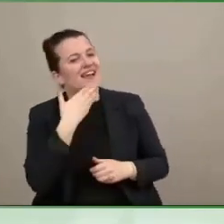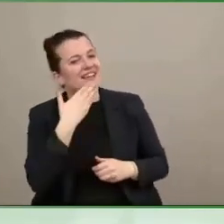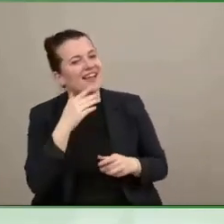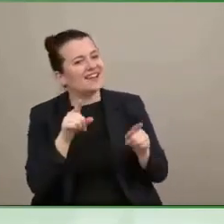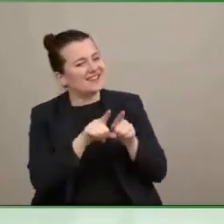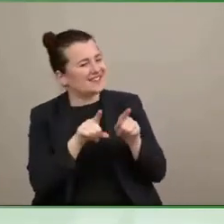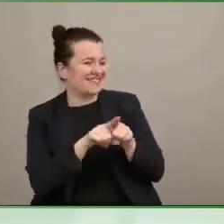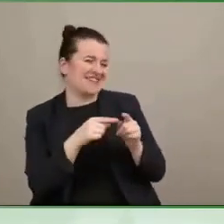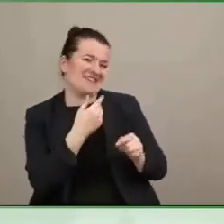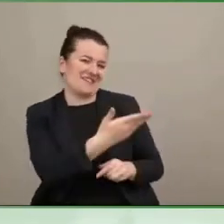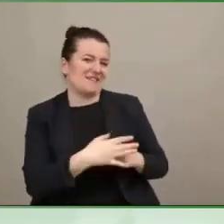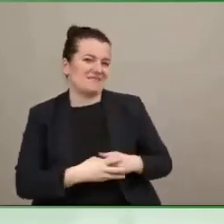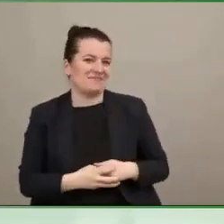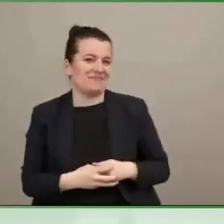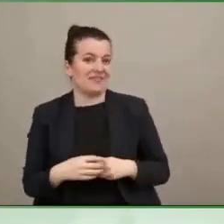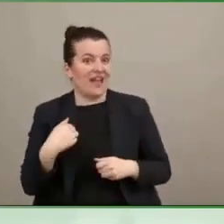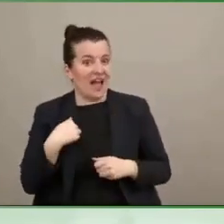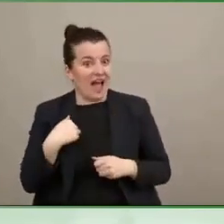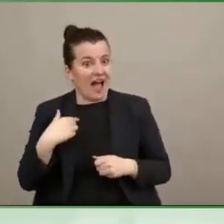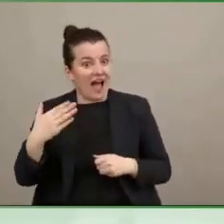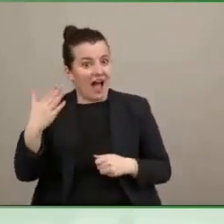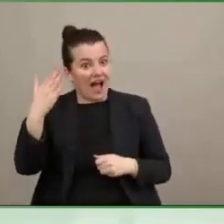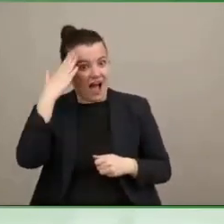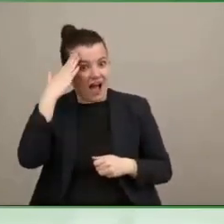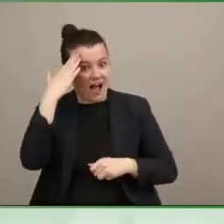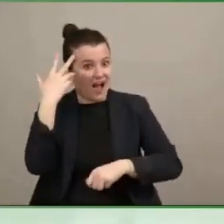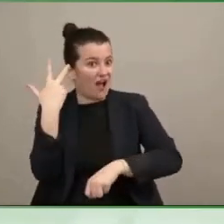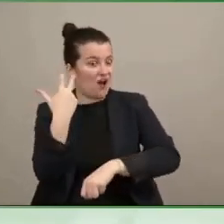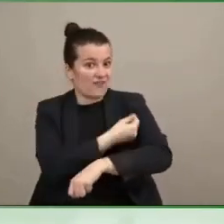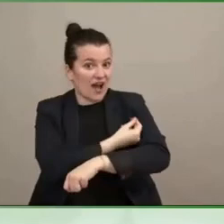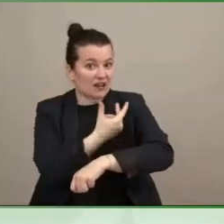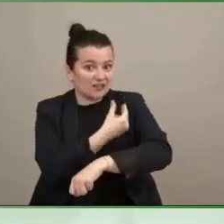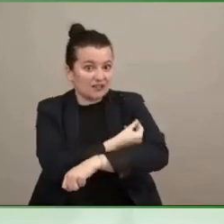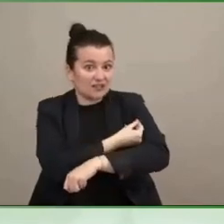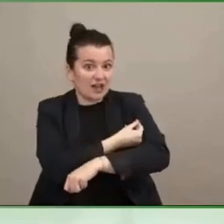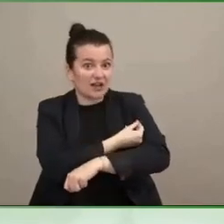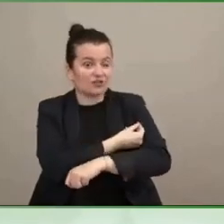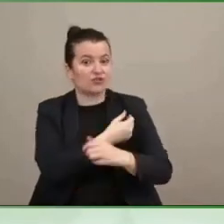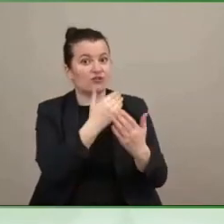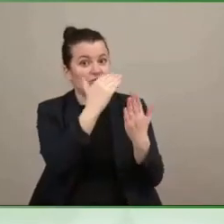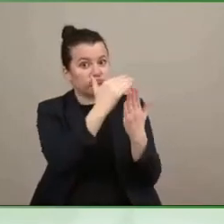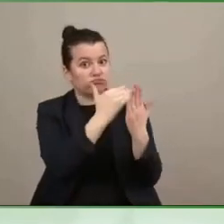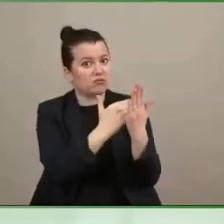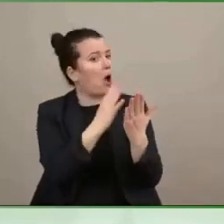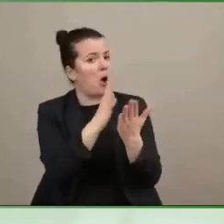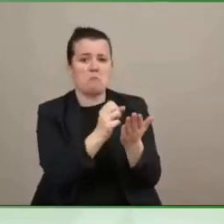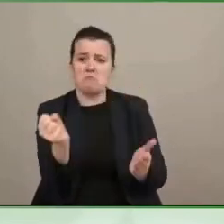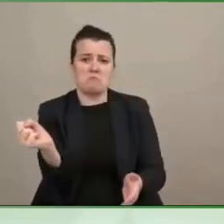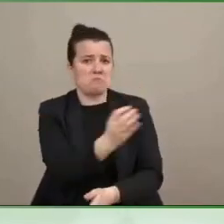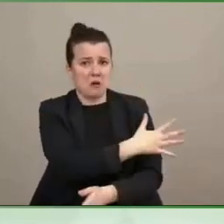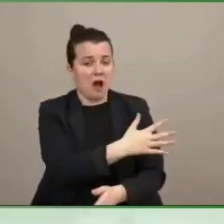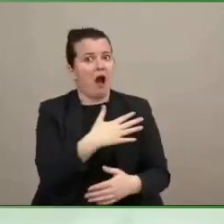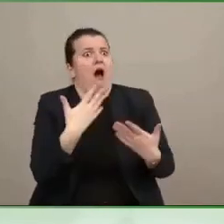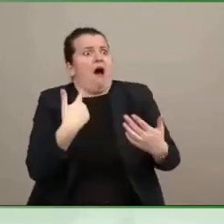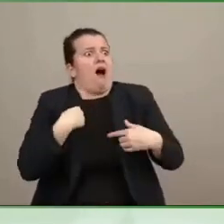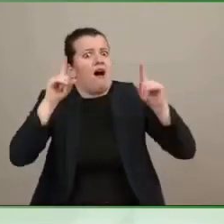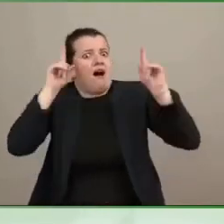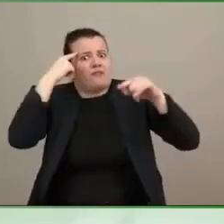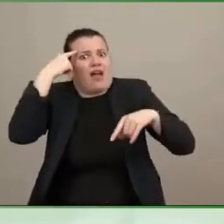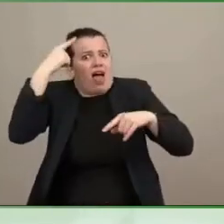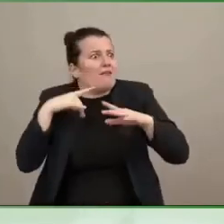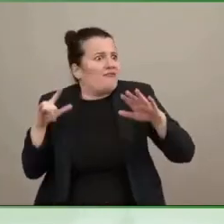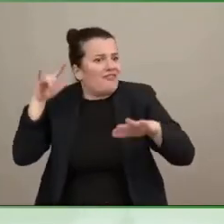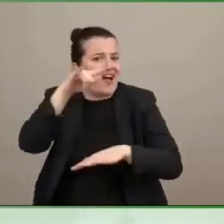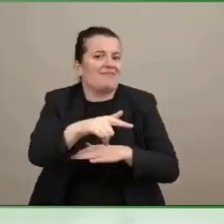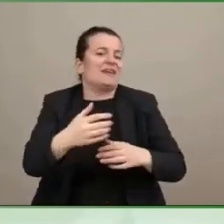Austria was going to have these vaccination, rigorous vaccination, maybe I would have considered going. So, again, thank you again. And it's been delightful